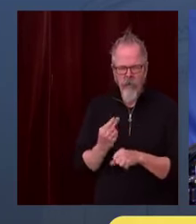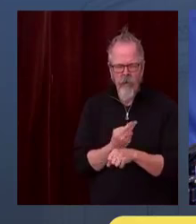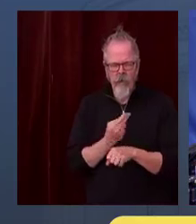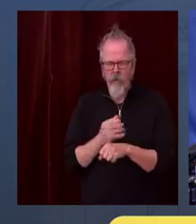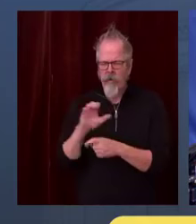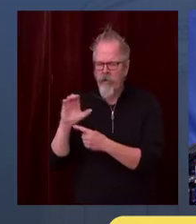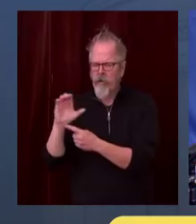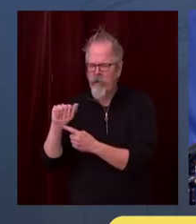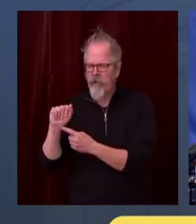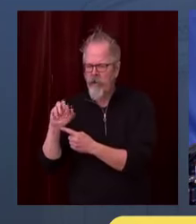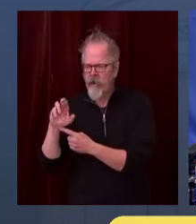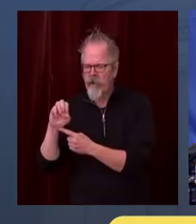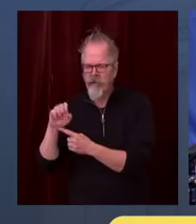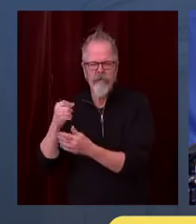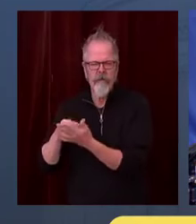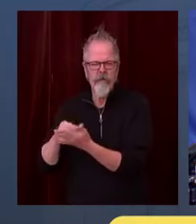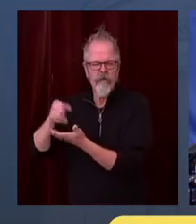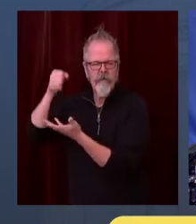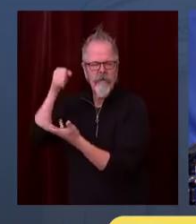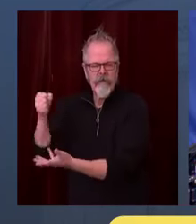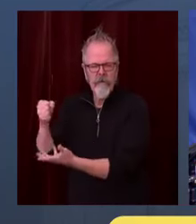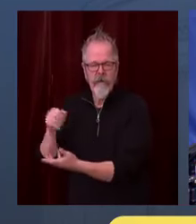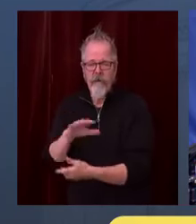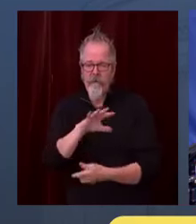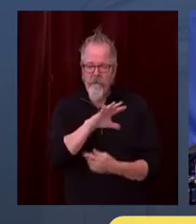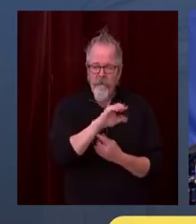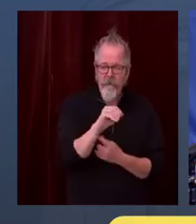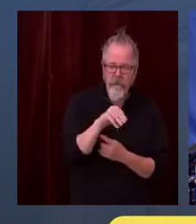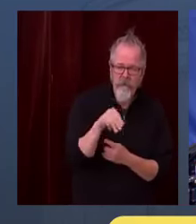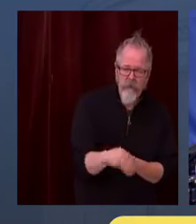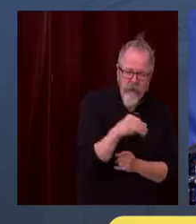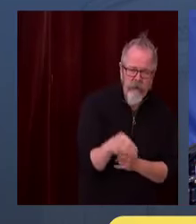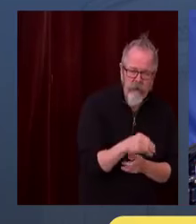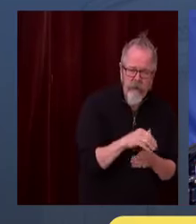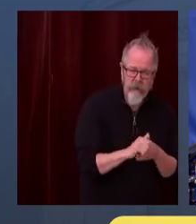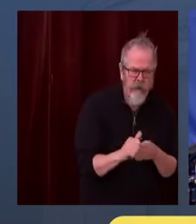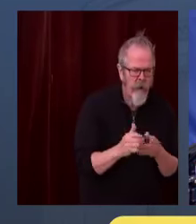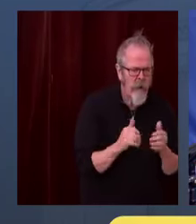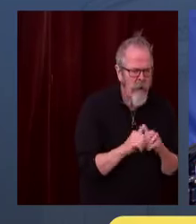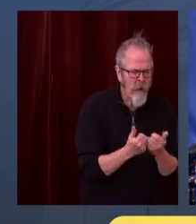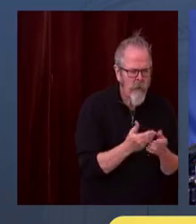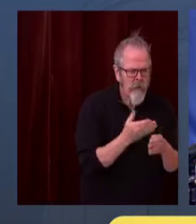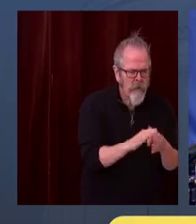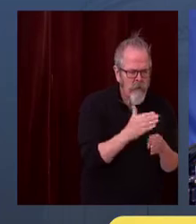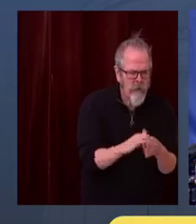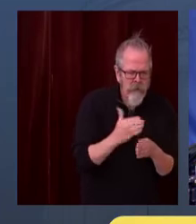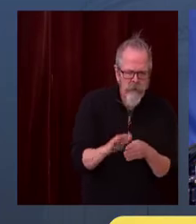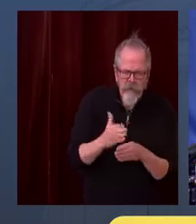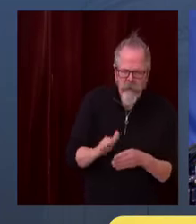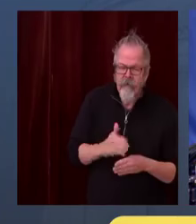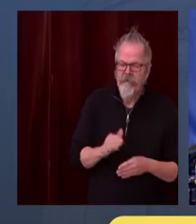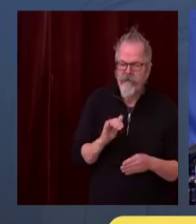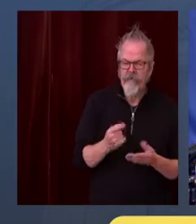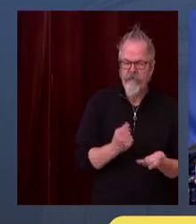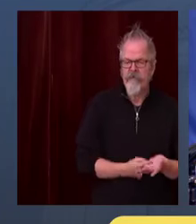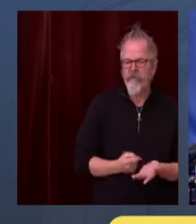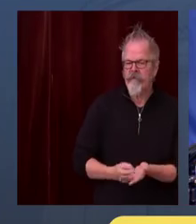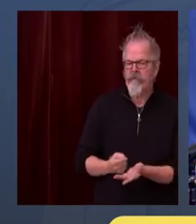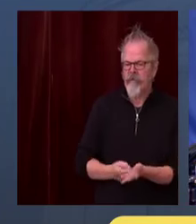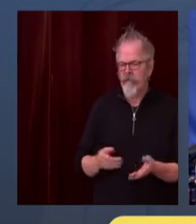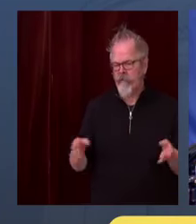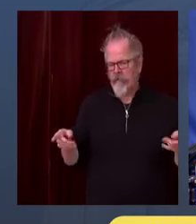January 1 that could get into place before then, I wouldn't have qualms of asking people to come back, and I believe they would.